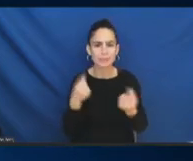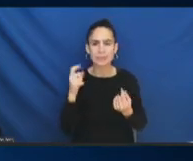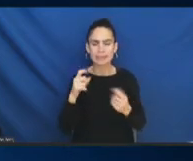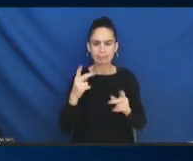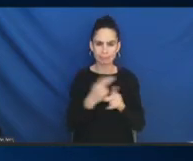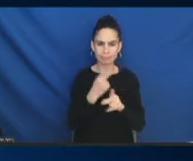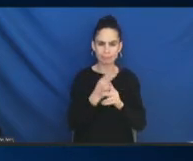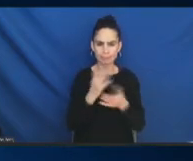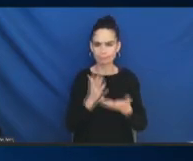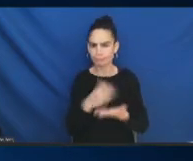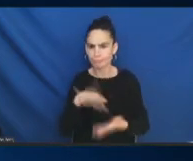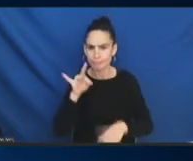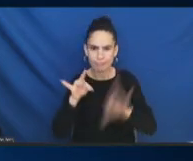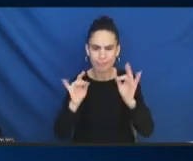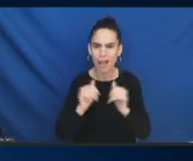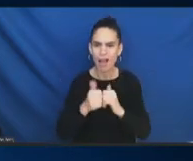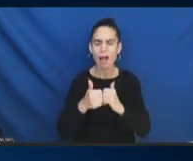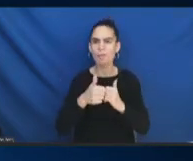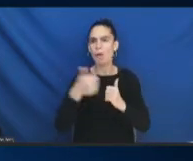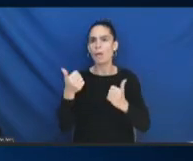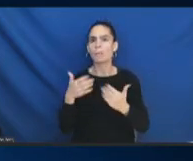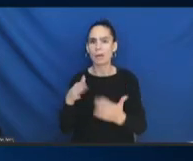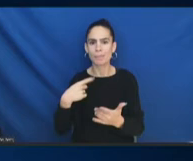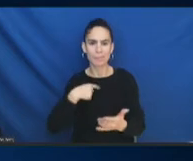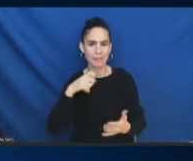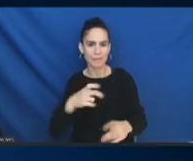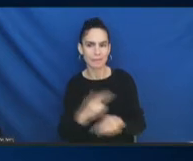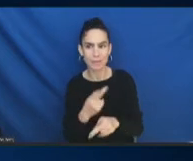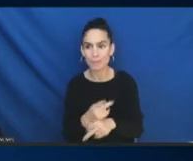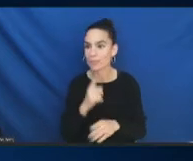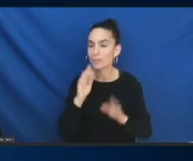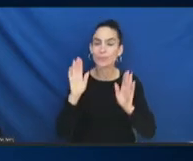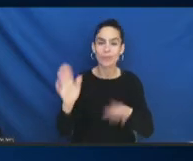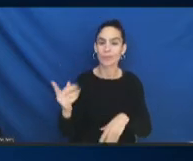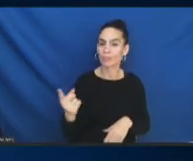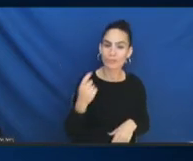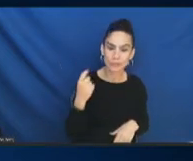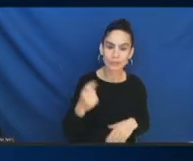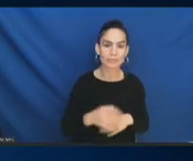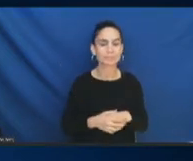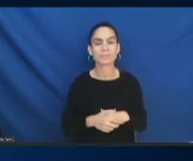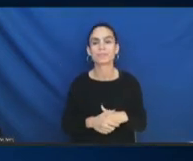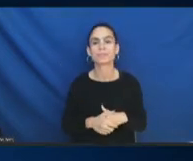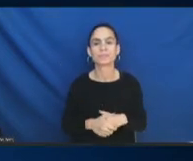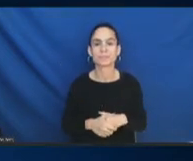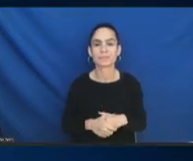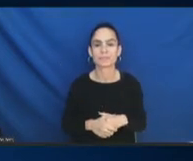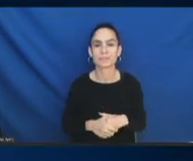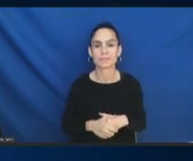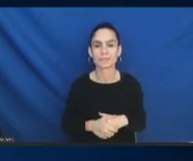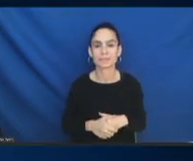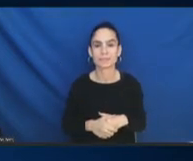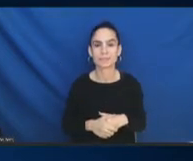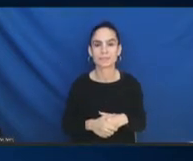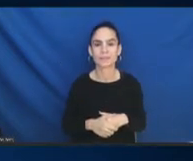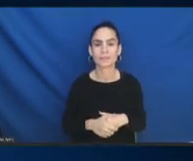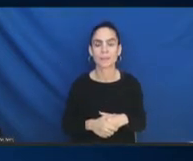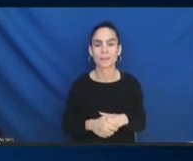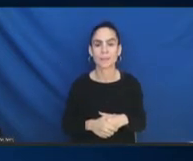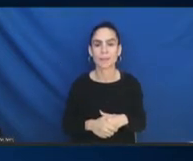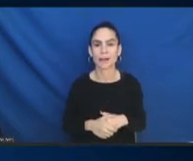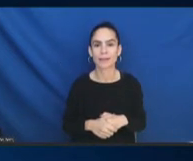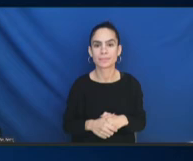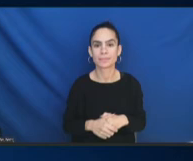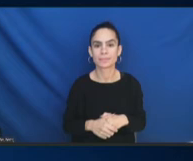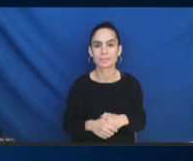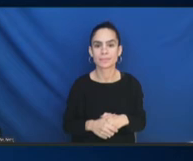Ajay Yeah. That's a great question, and it's good to ask. Daniel Dae Kim. Hi. I would just love to get